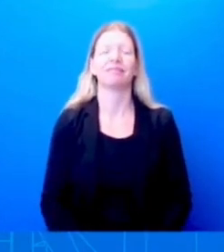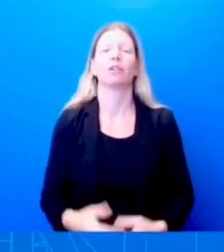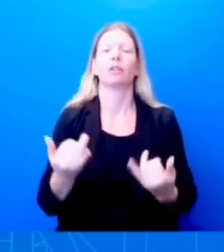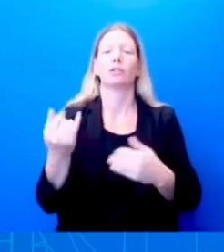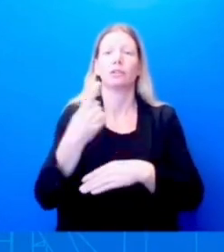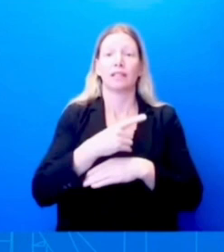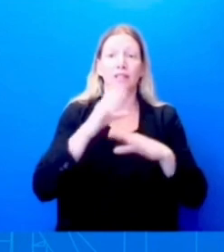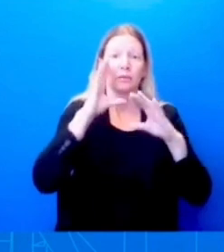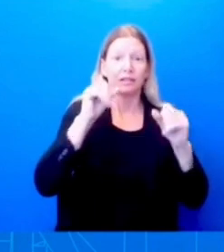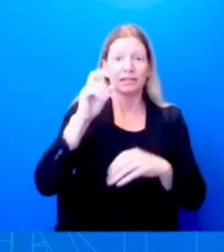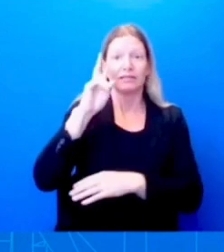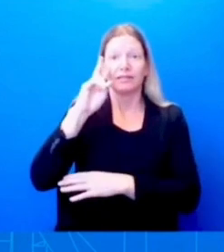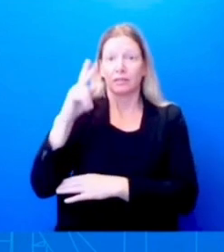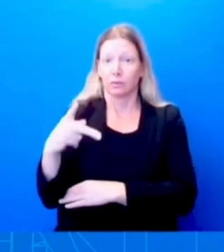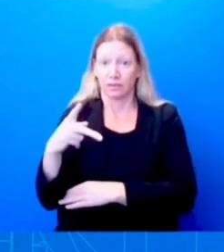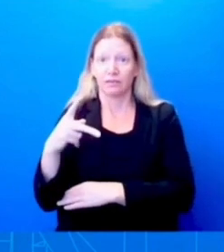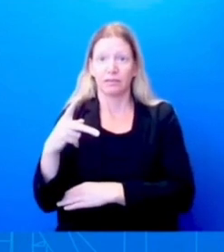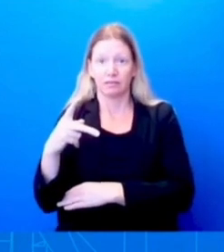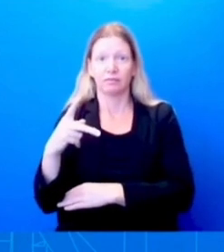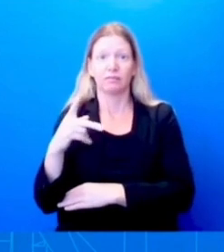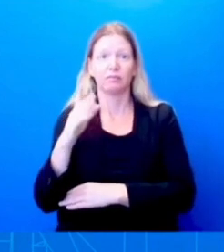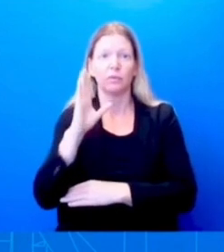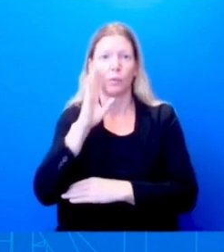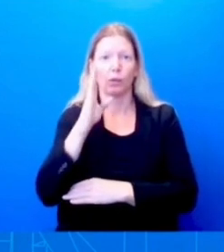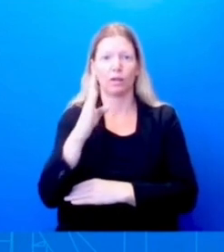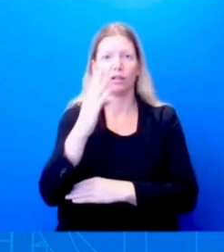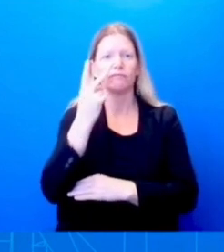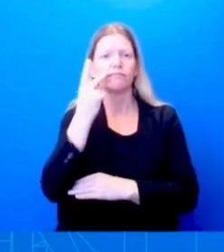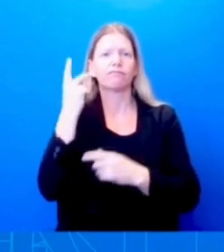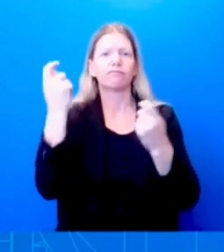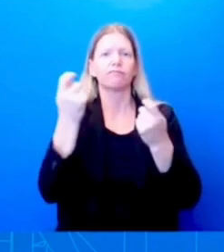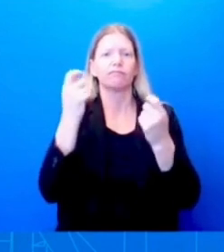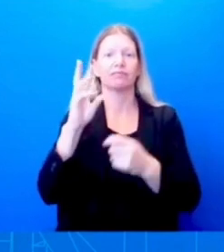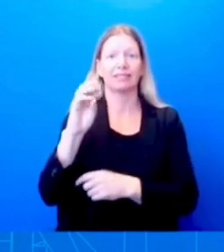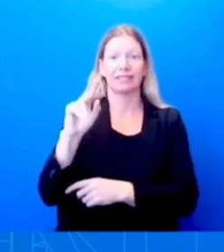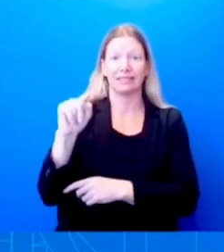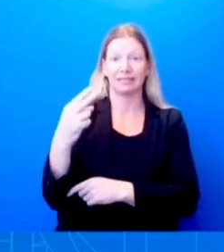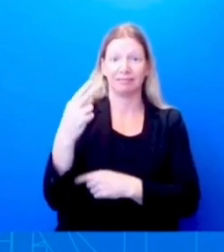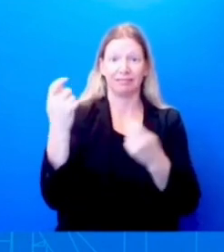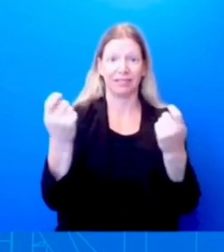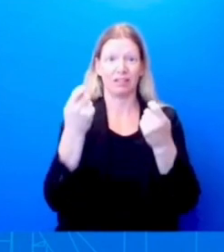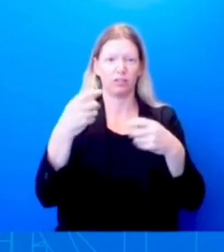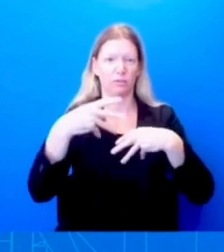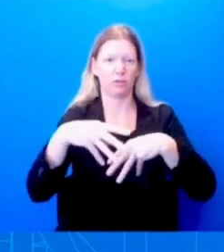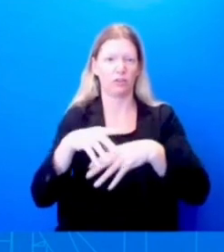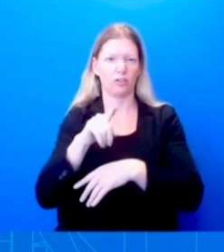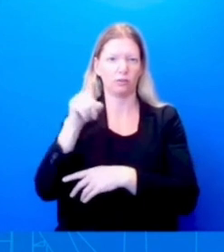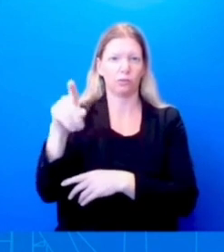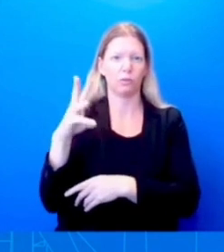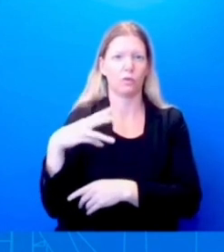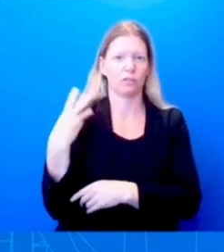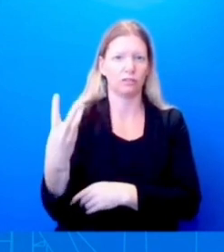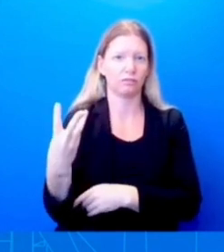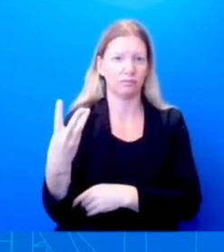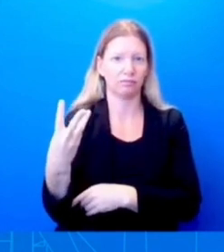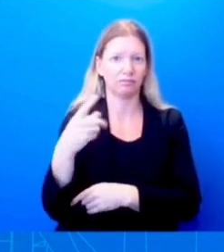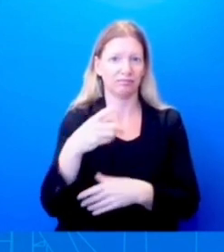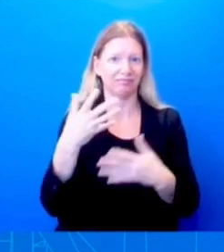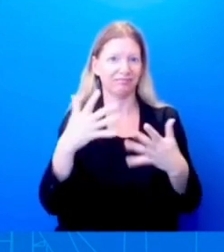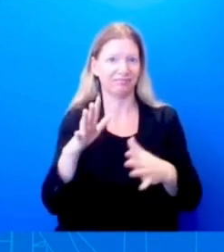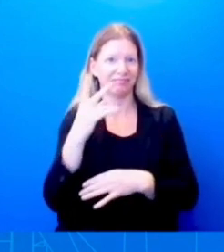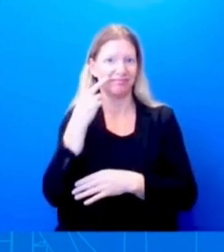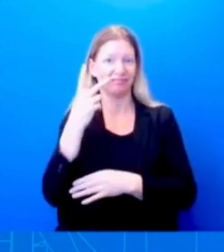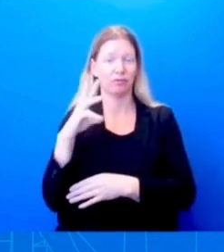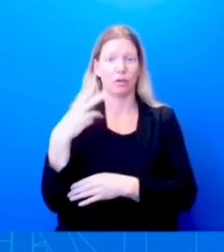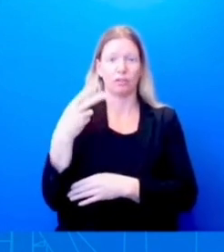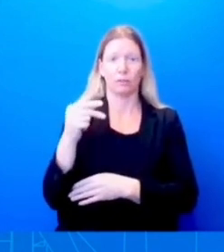will commemorate the 60th anniversary of the March on Washington. As you may have seen, the Washington Post op-ed penned by the